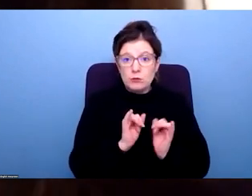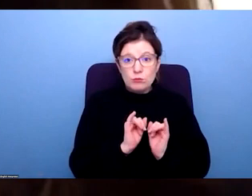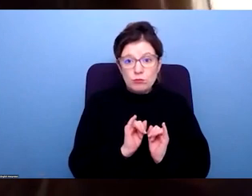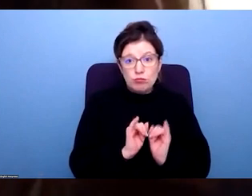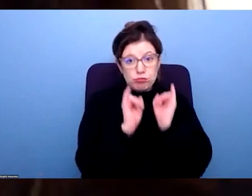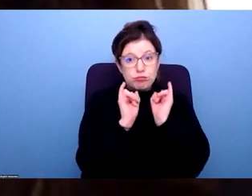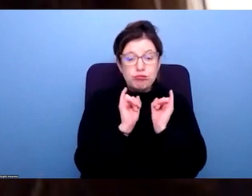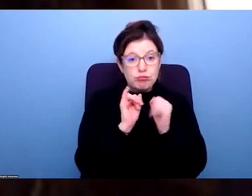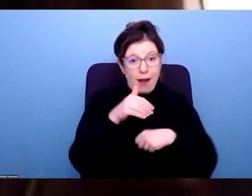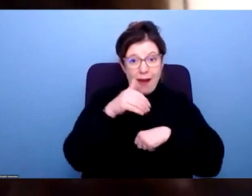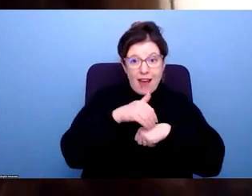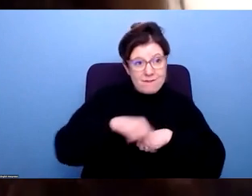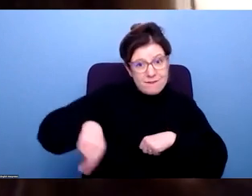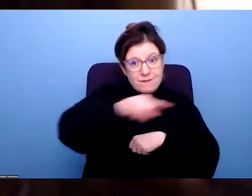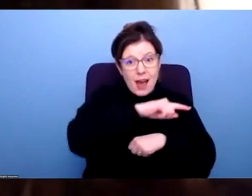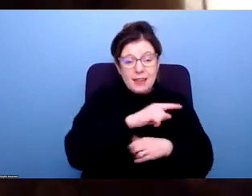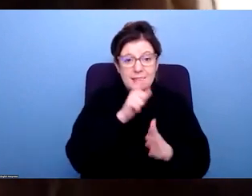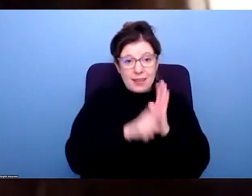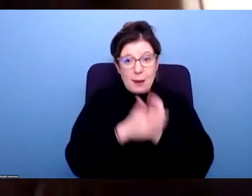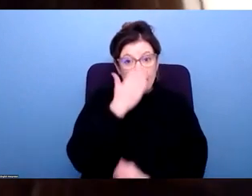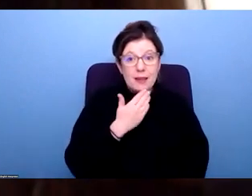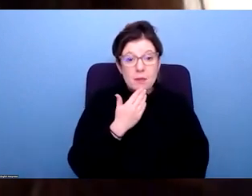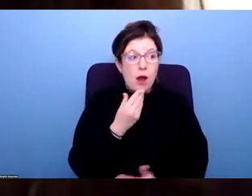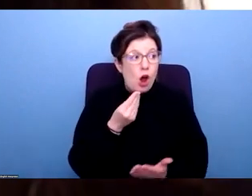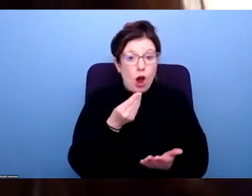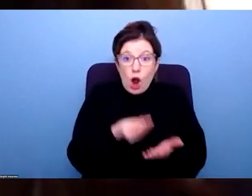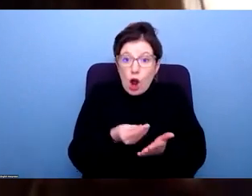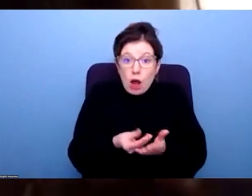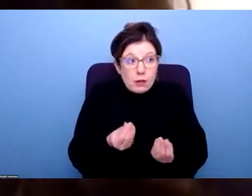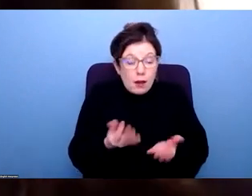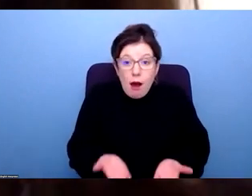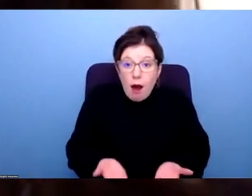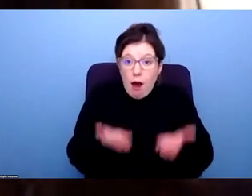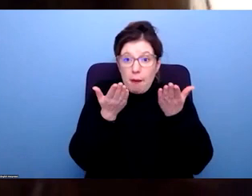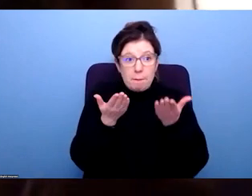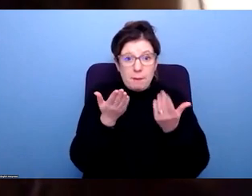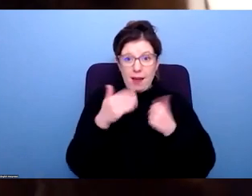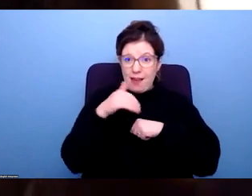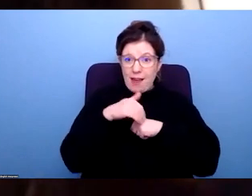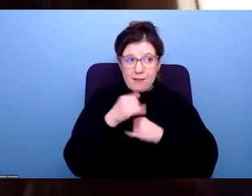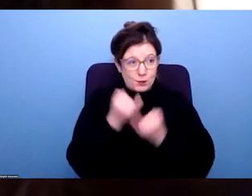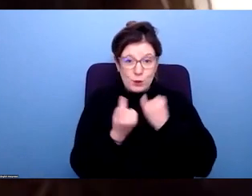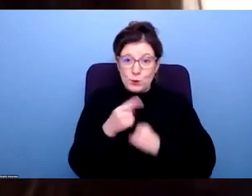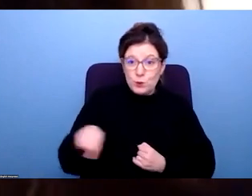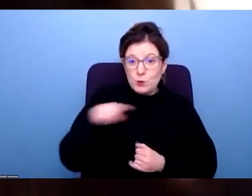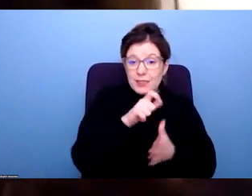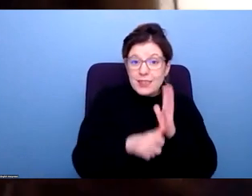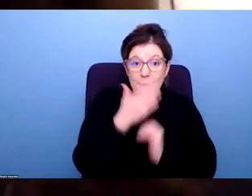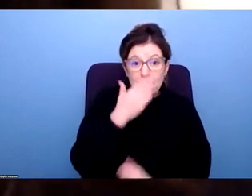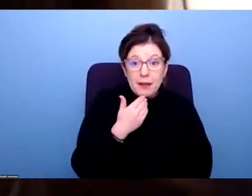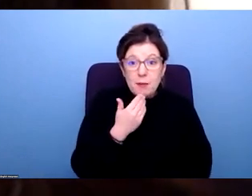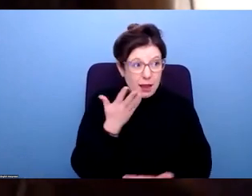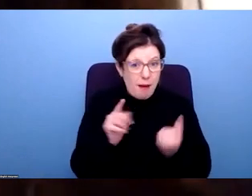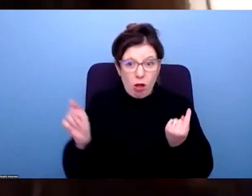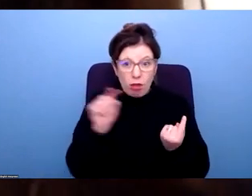impacted disabled people. And we know that the cost of living crisis has hugely impacted disabled people more than anybody else.